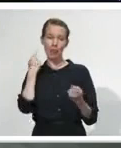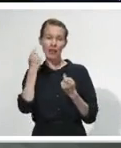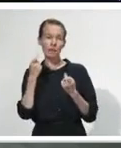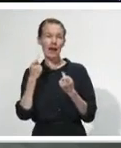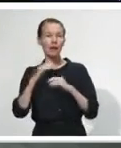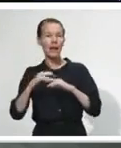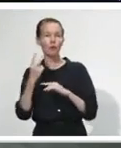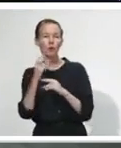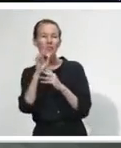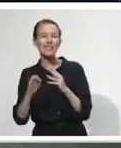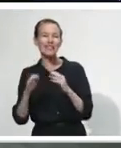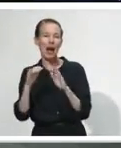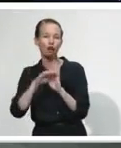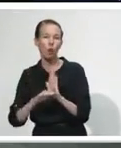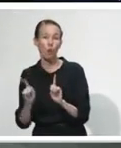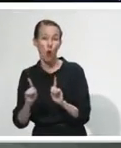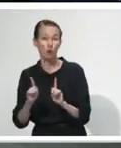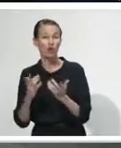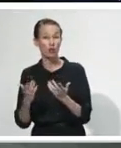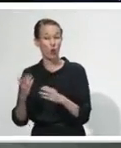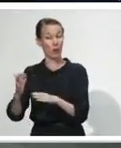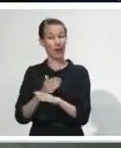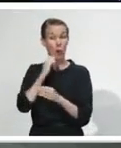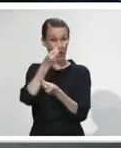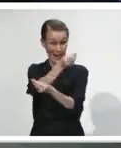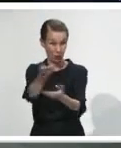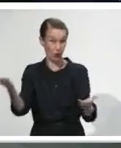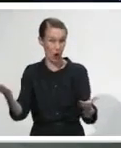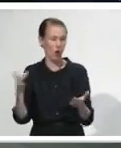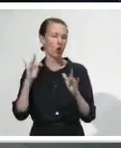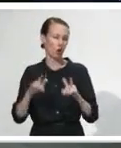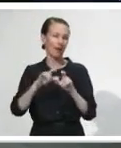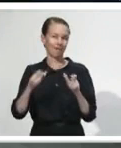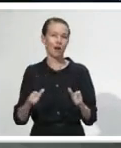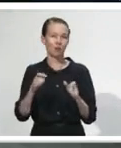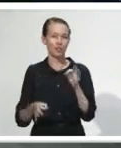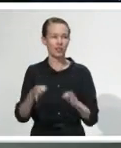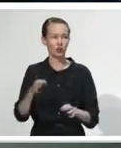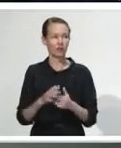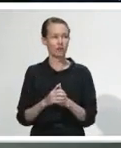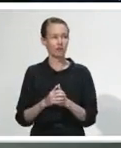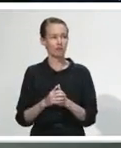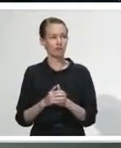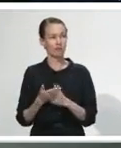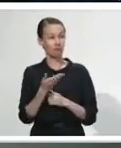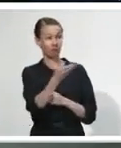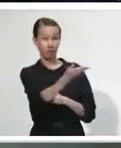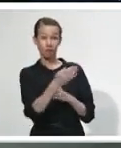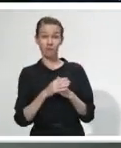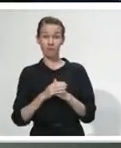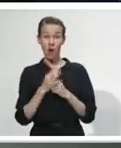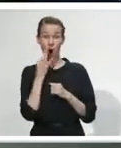two before we make any announcements. So I'm happy to talk to you about them at that time. What is that with that quickfire PPE review that you ordered?